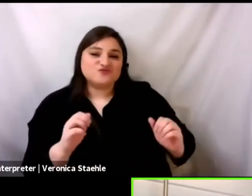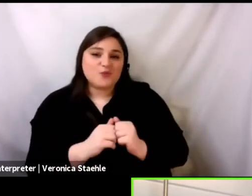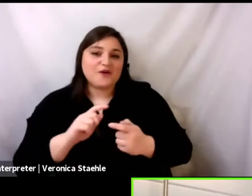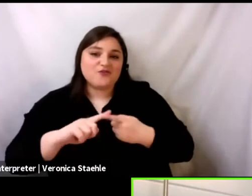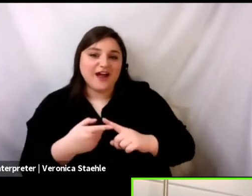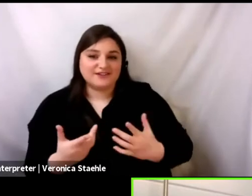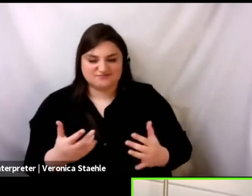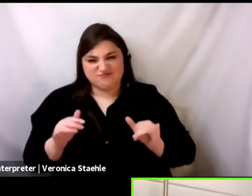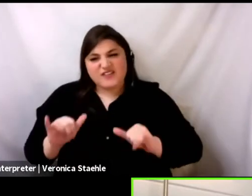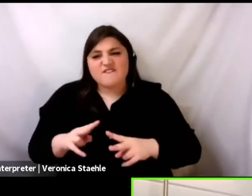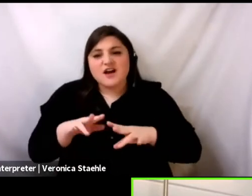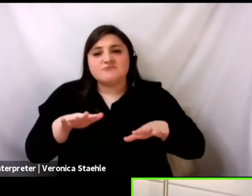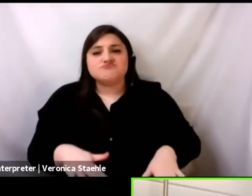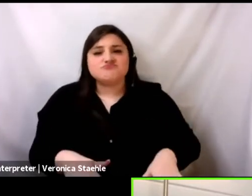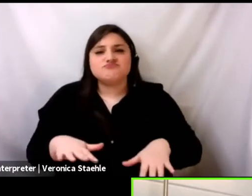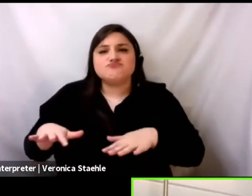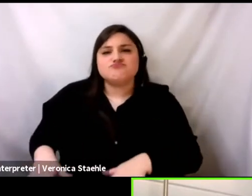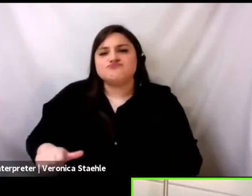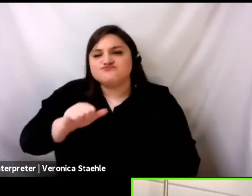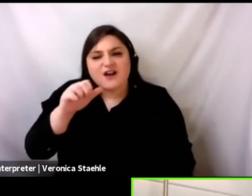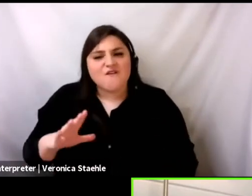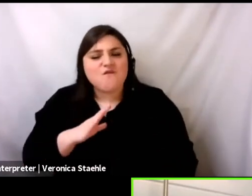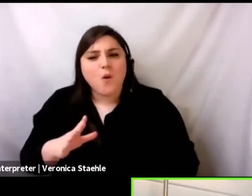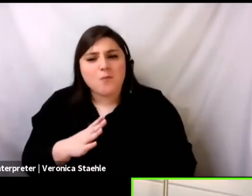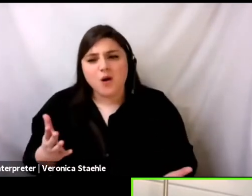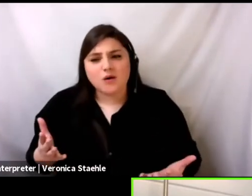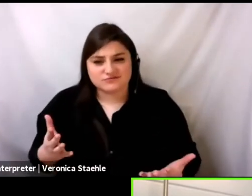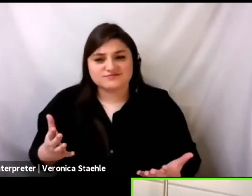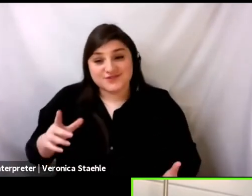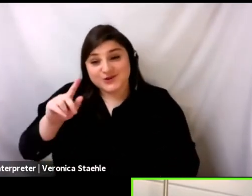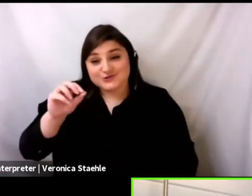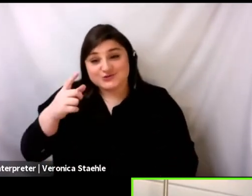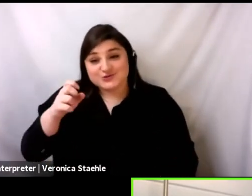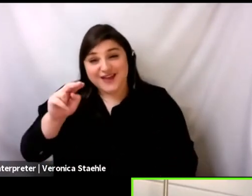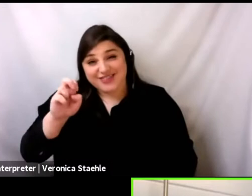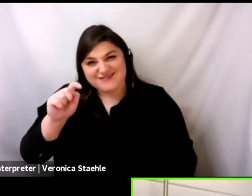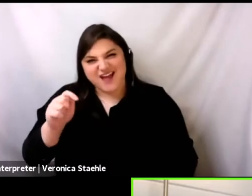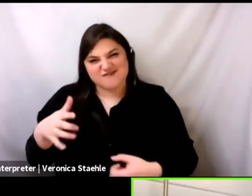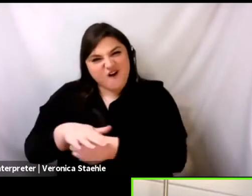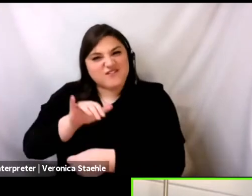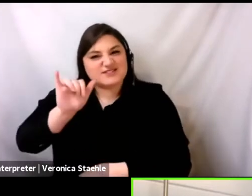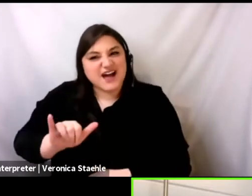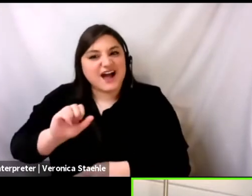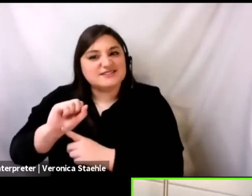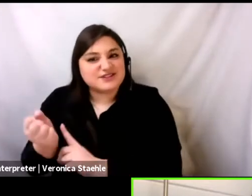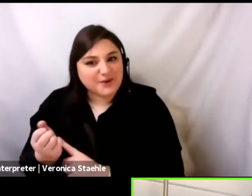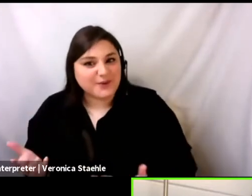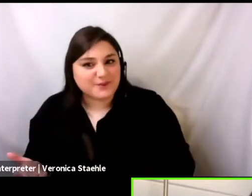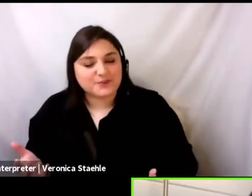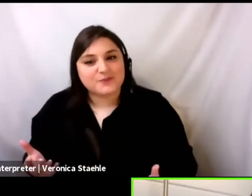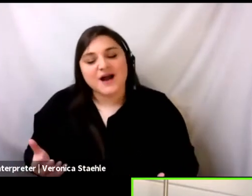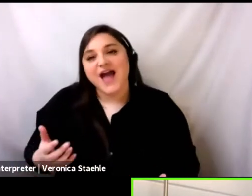an air about that when it comes to together net. And I, one of the things I really love before you, before you answer is this, uh,